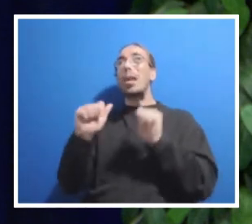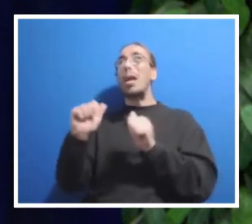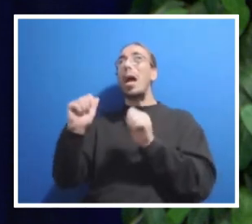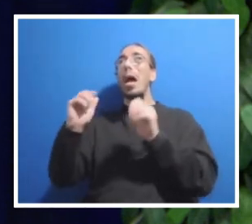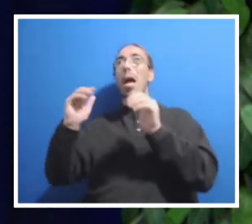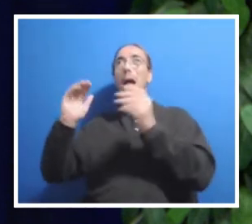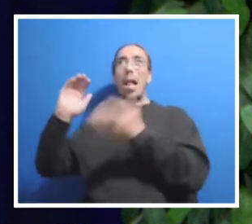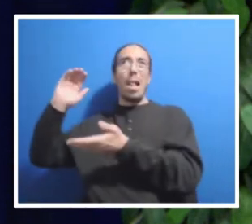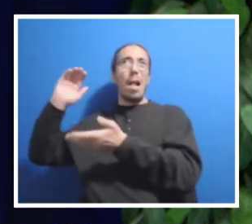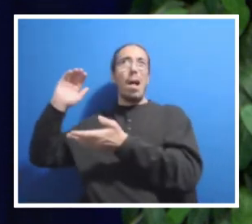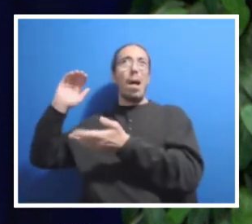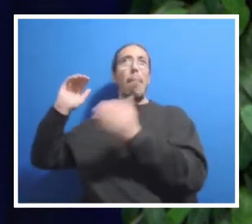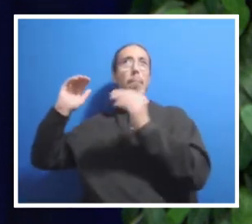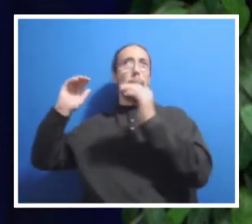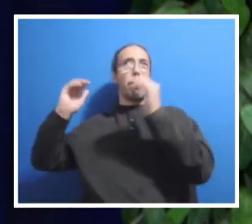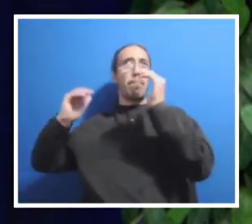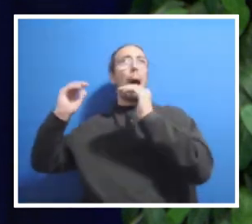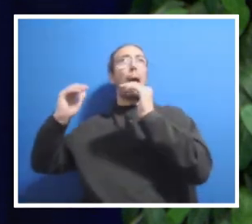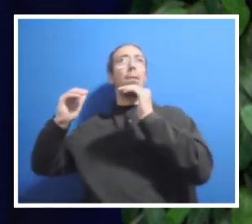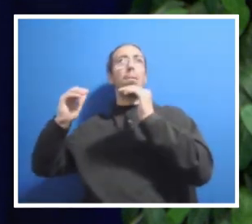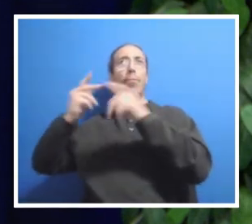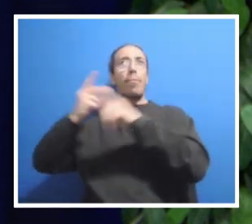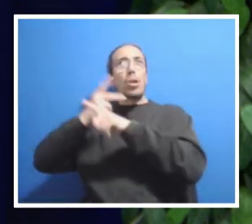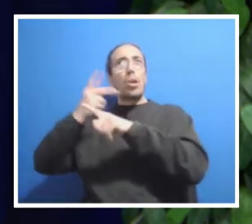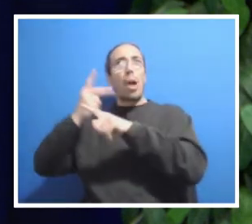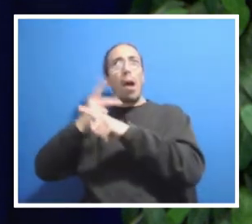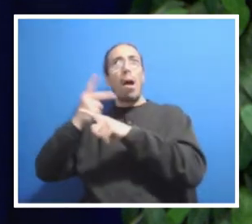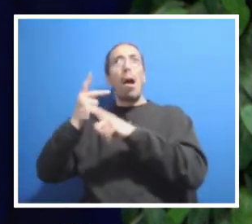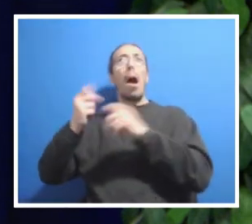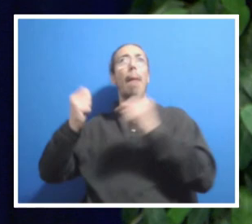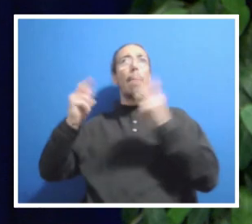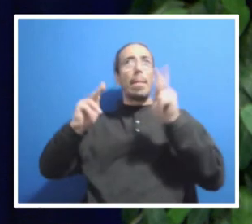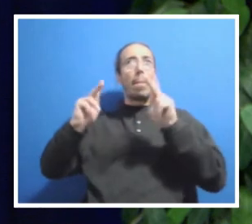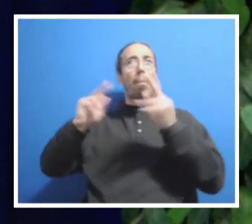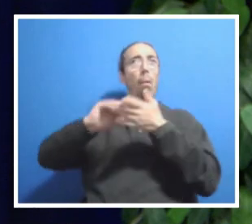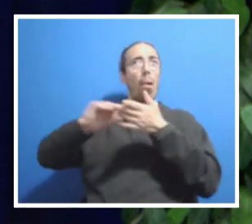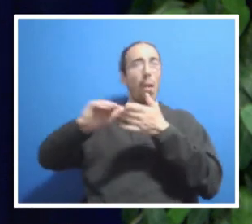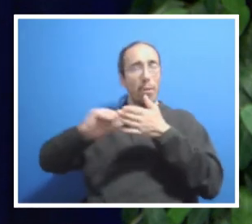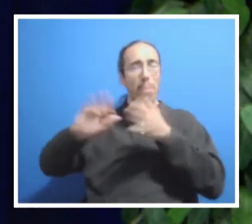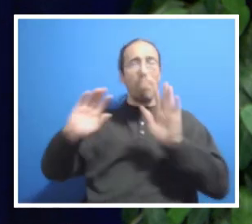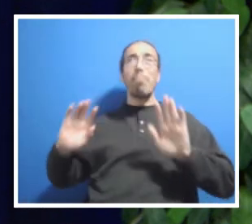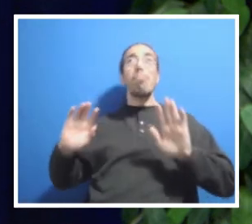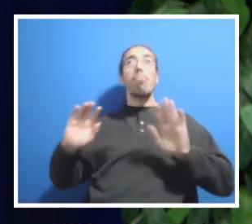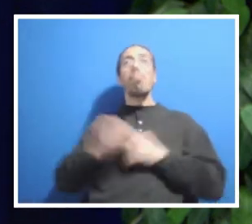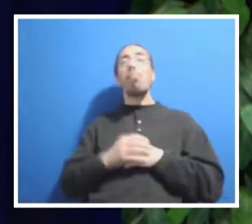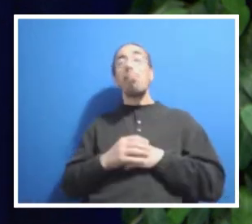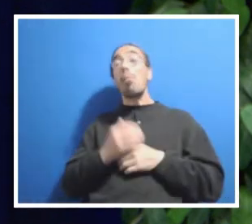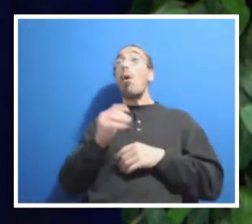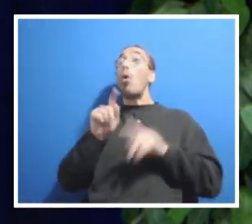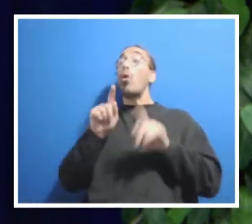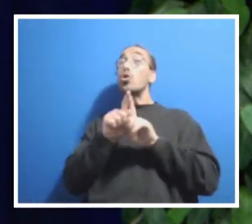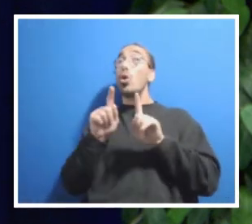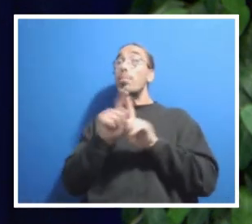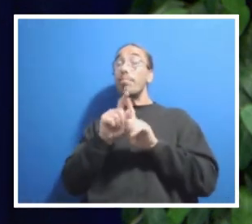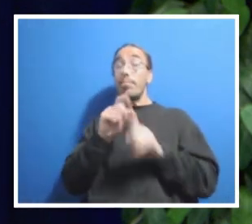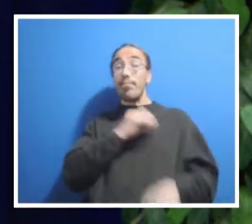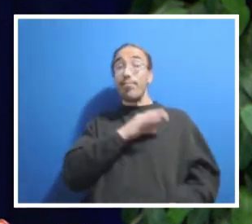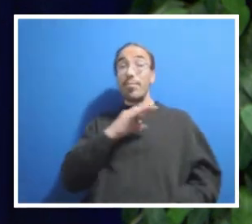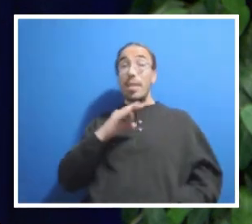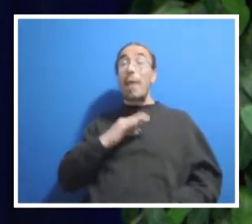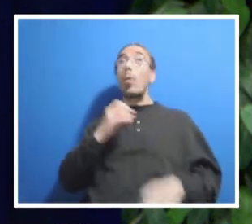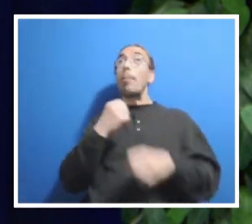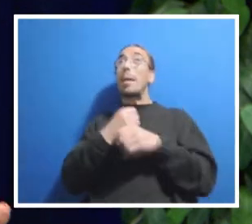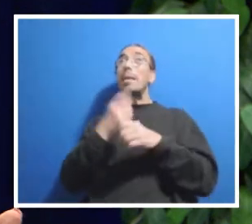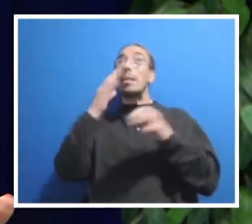workforce. Budget executives in each of their units will be tasked with making decisions that are in the best interest of their